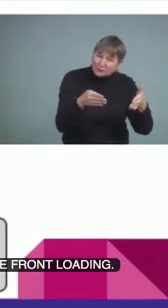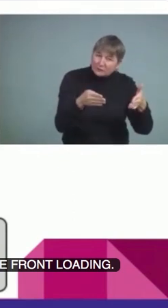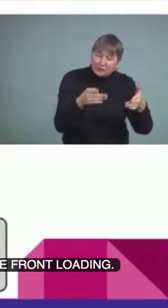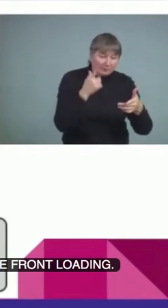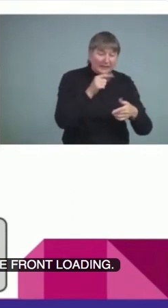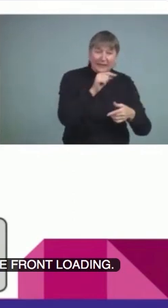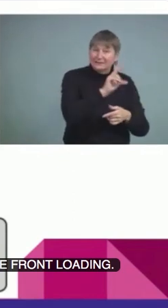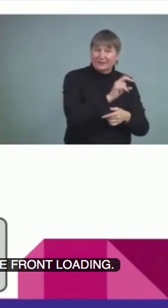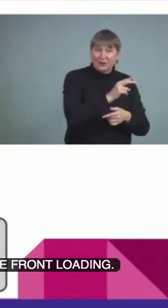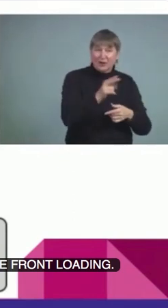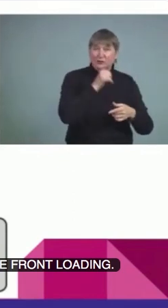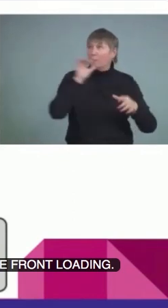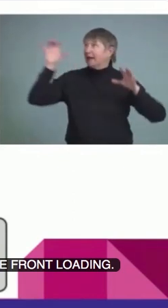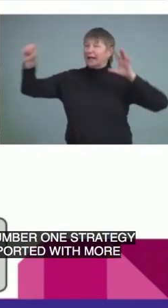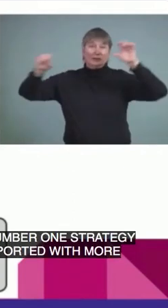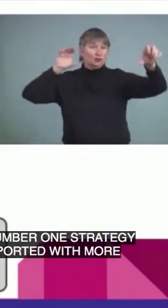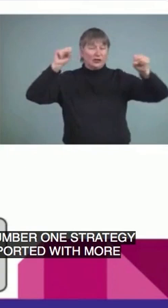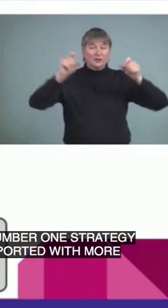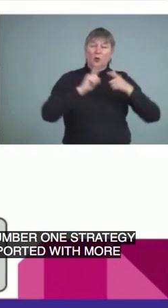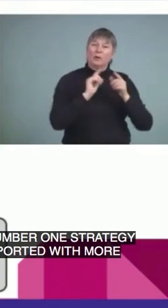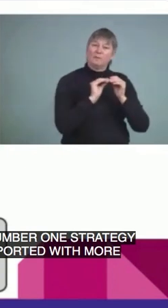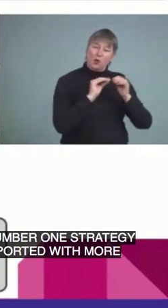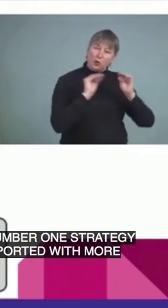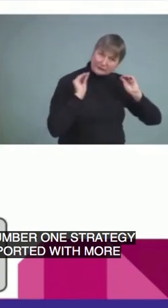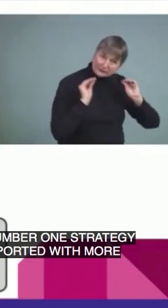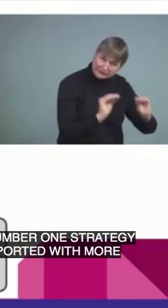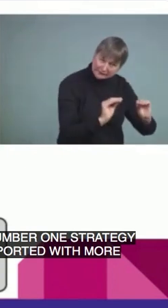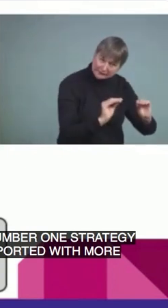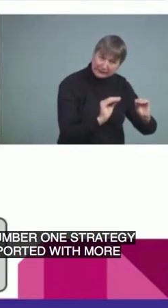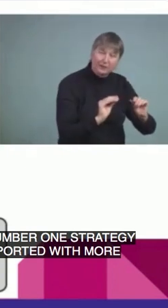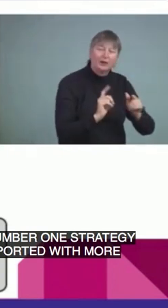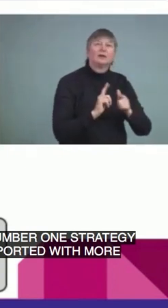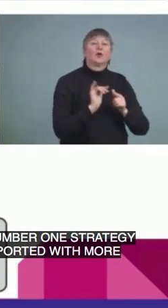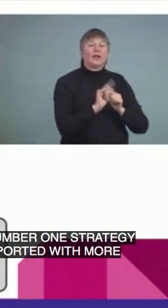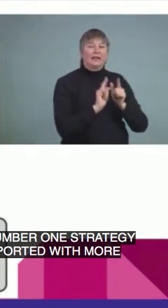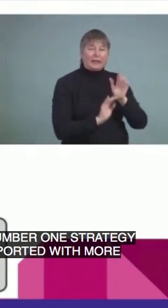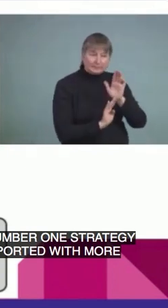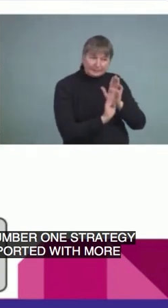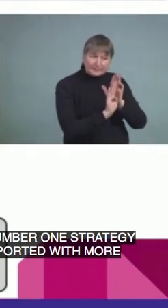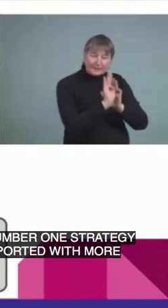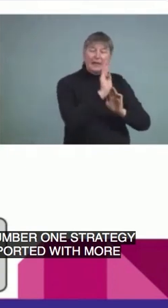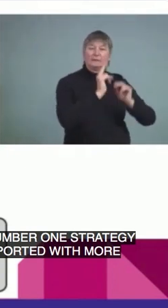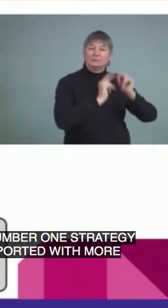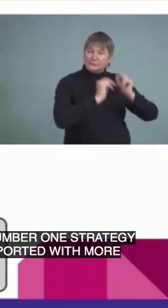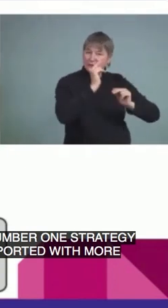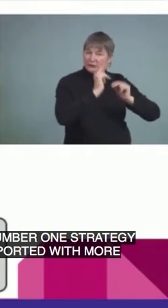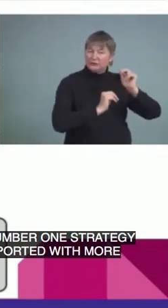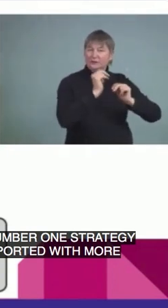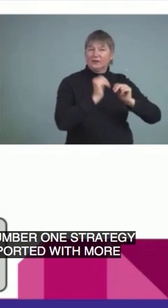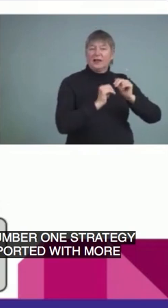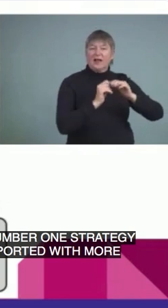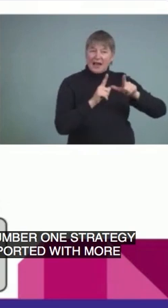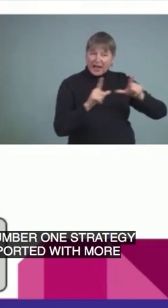support. And that's so that they can build those foundations, those language